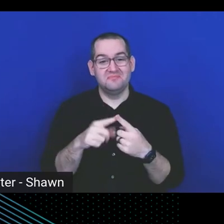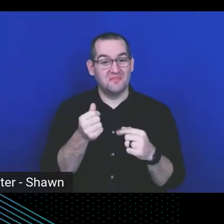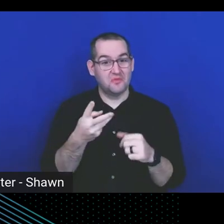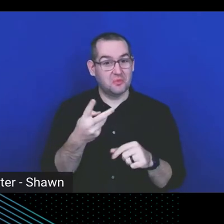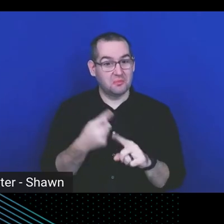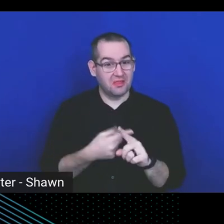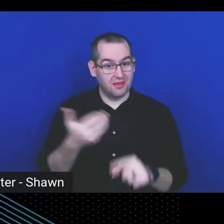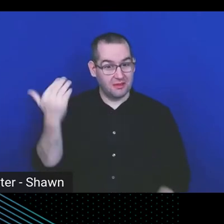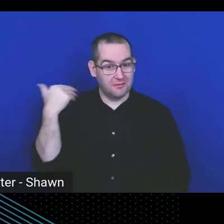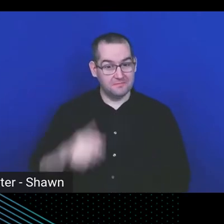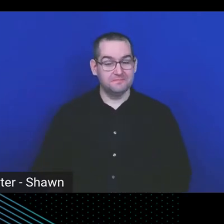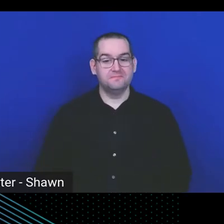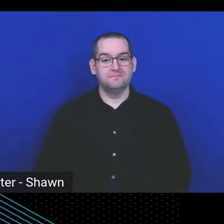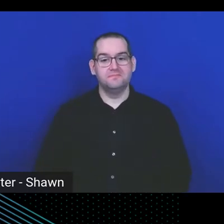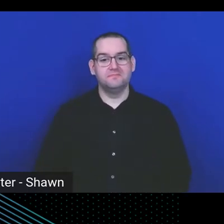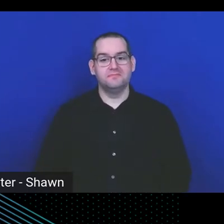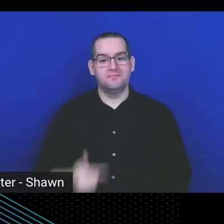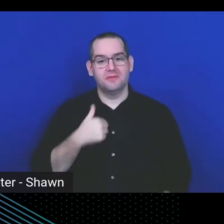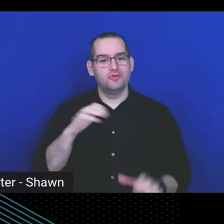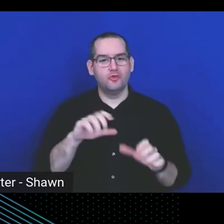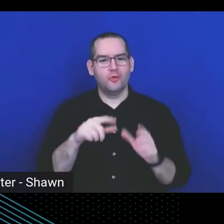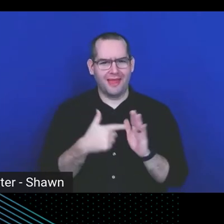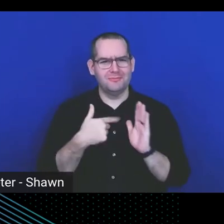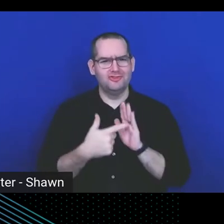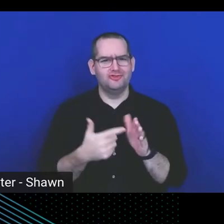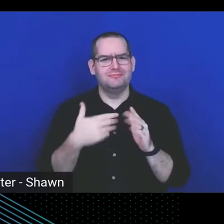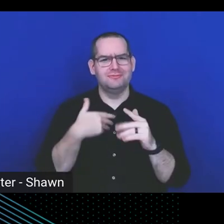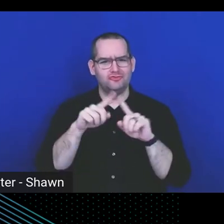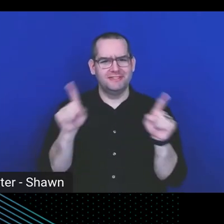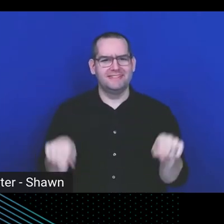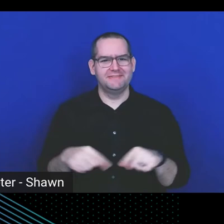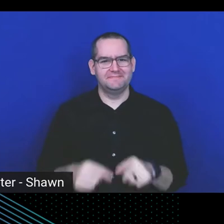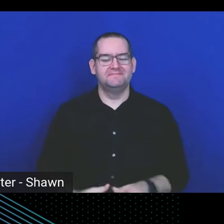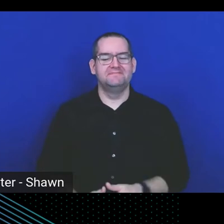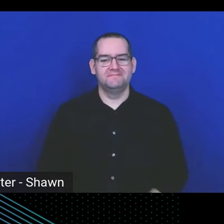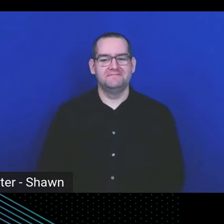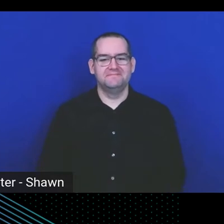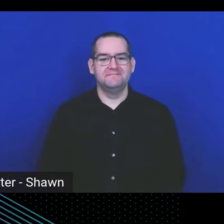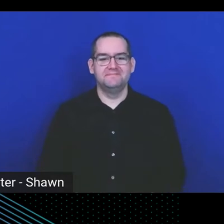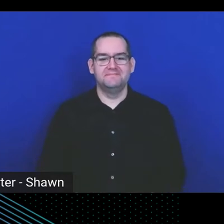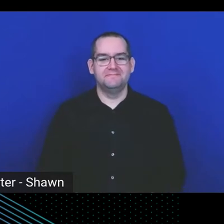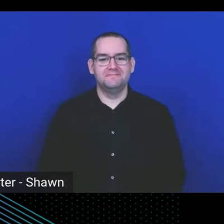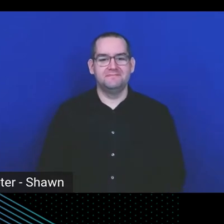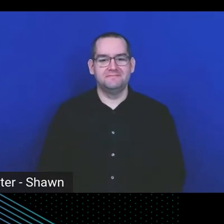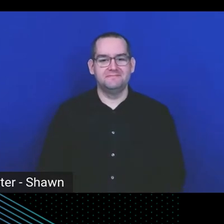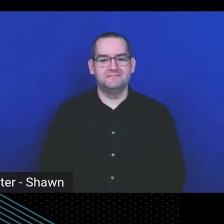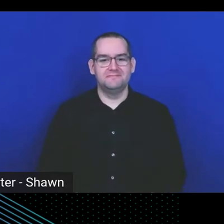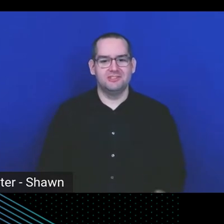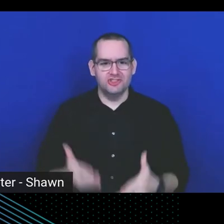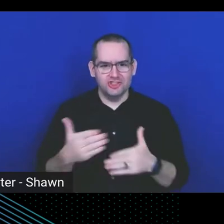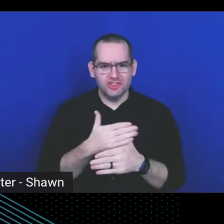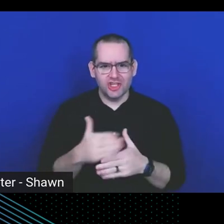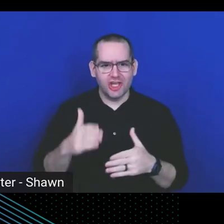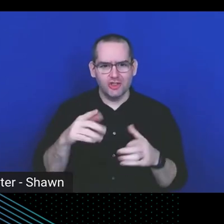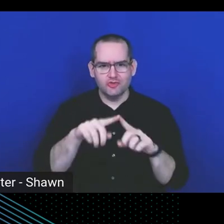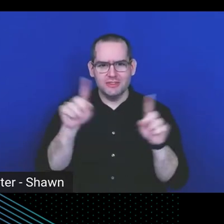ago, I was doing this, let me share my screen here for a minute, share, share screen,